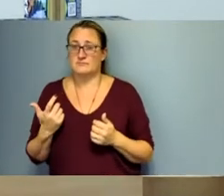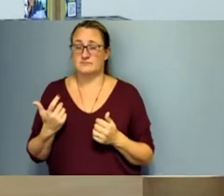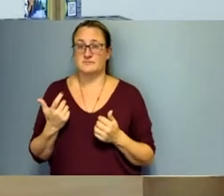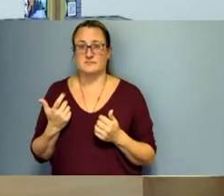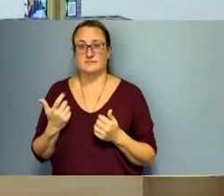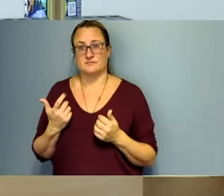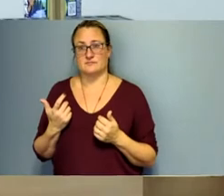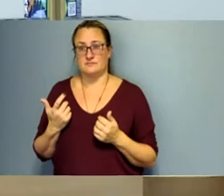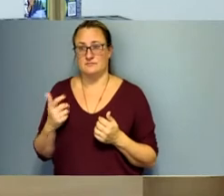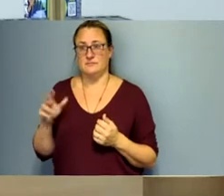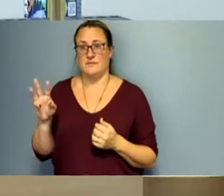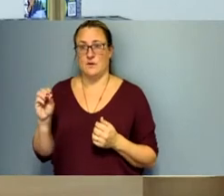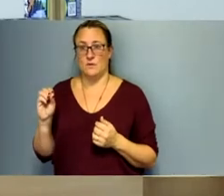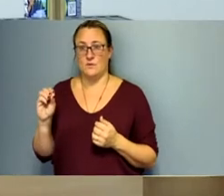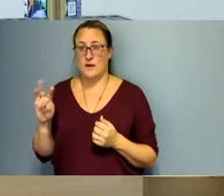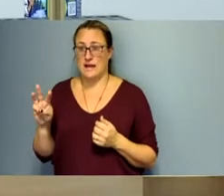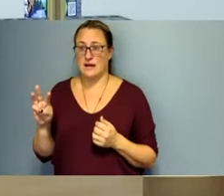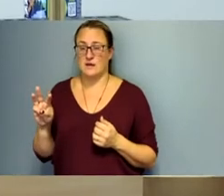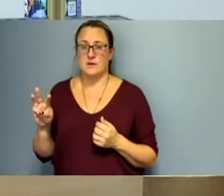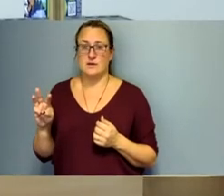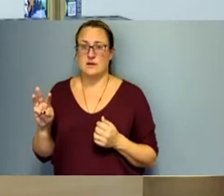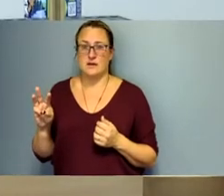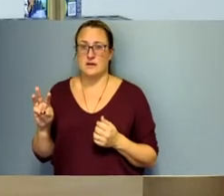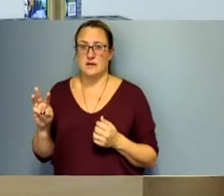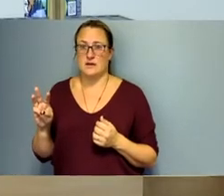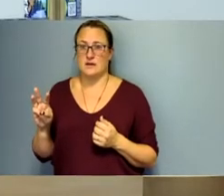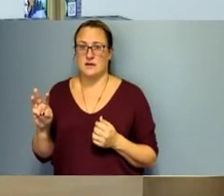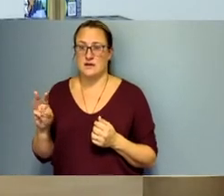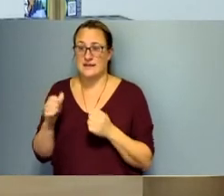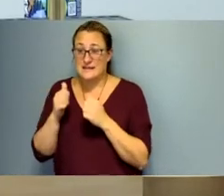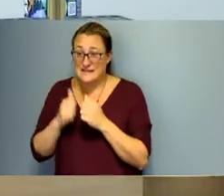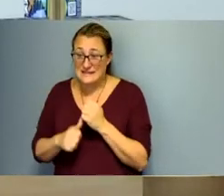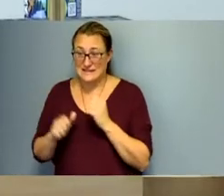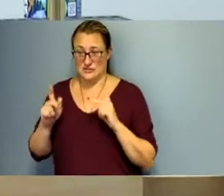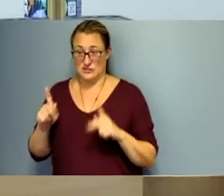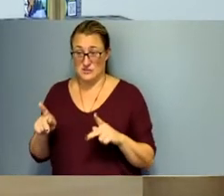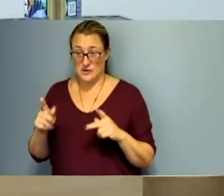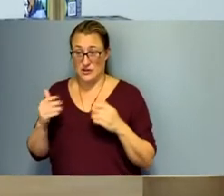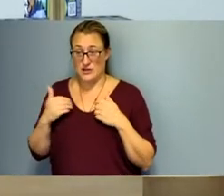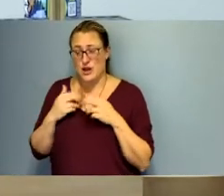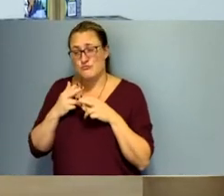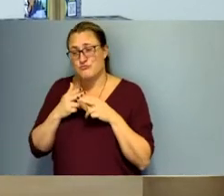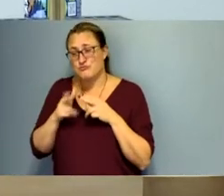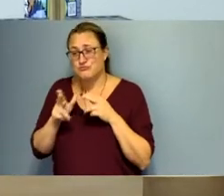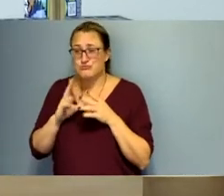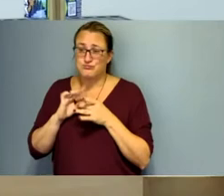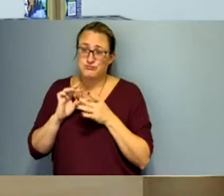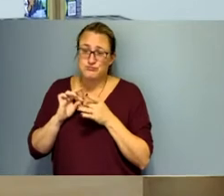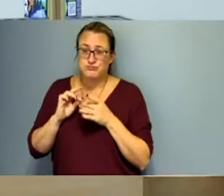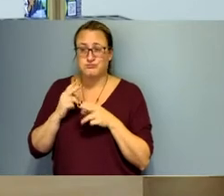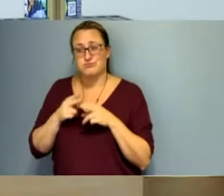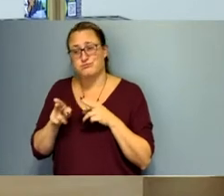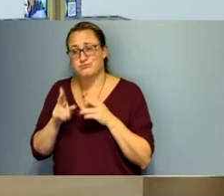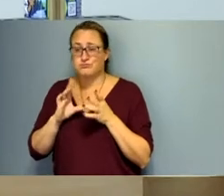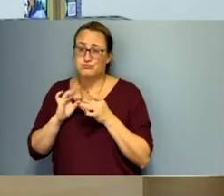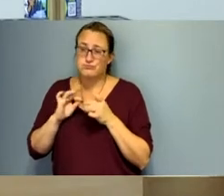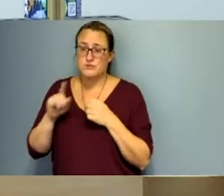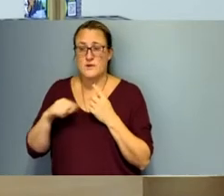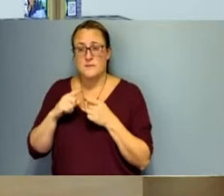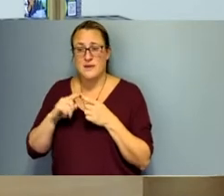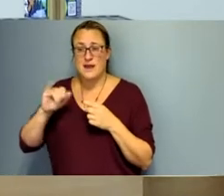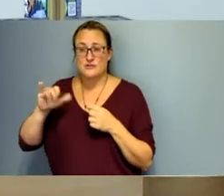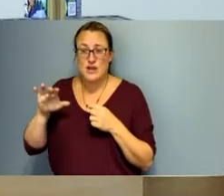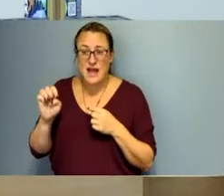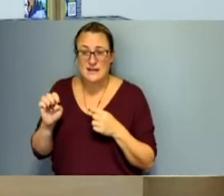to a person they just had a short story to tell her about her about you know how she